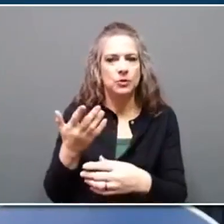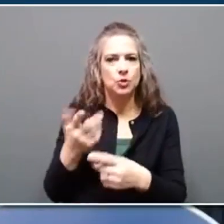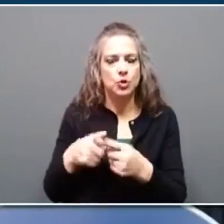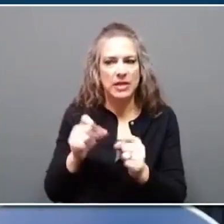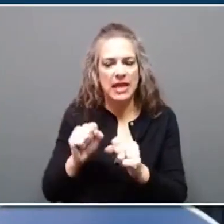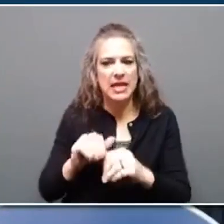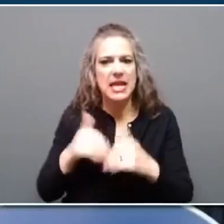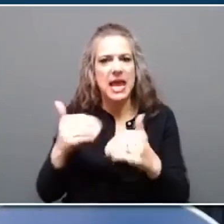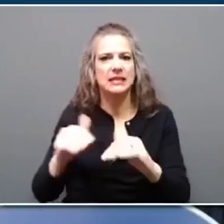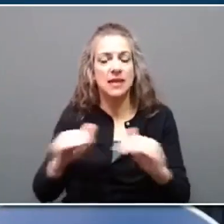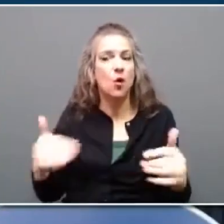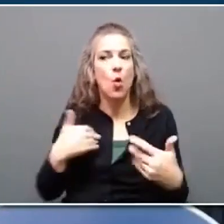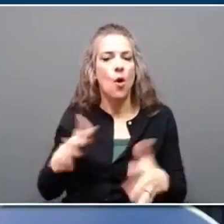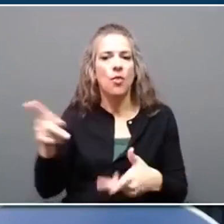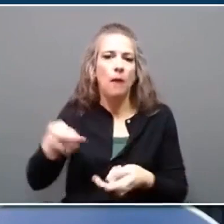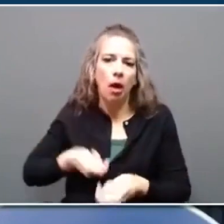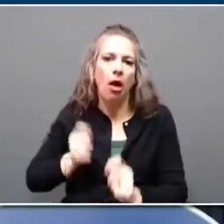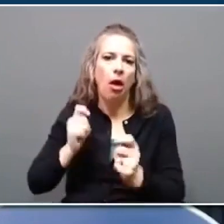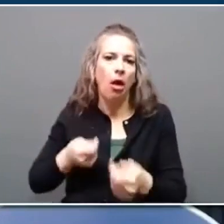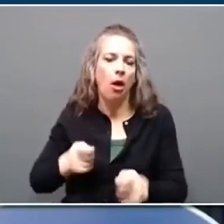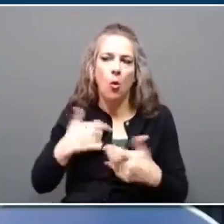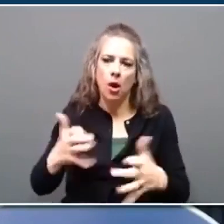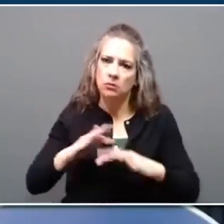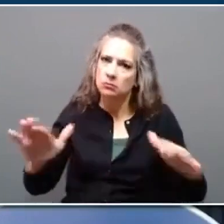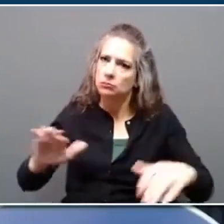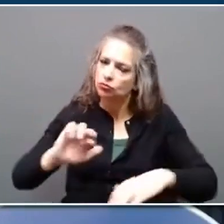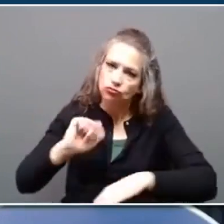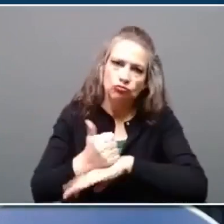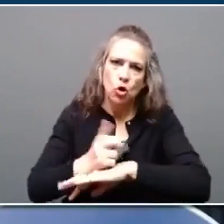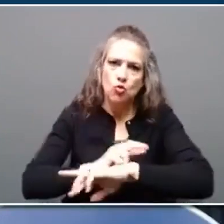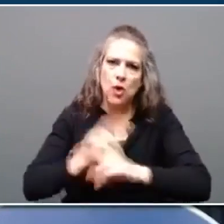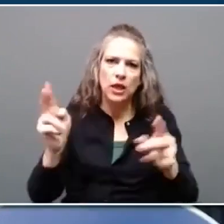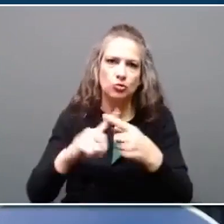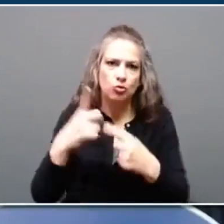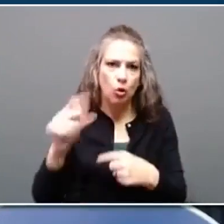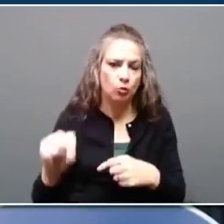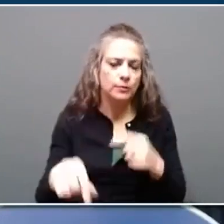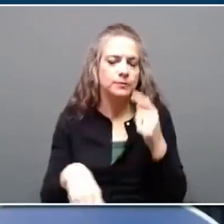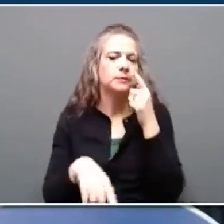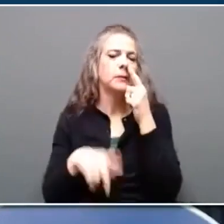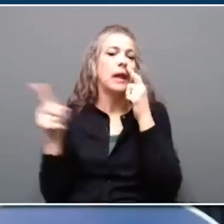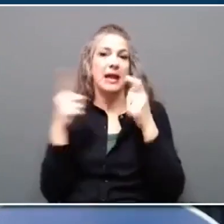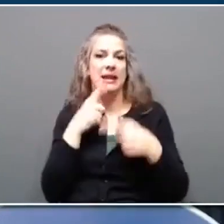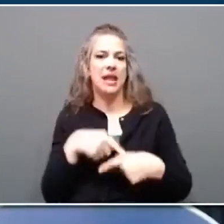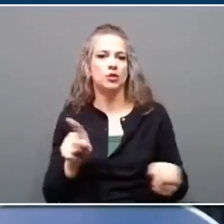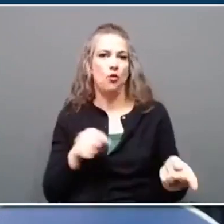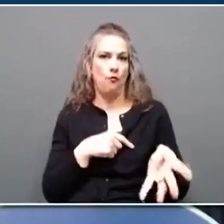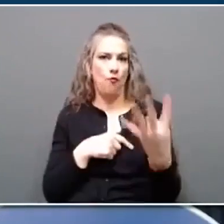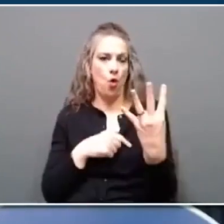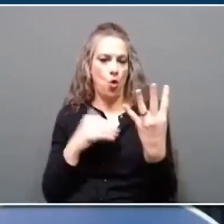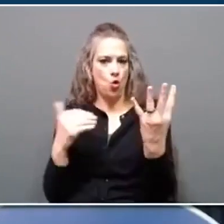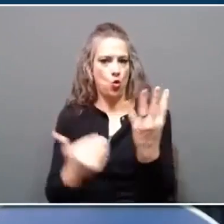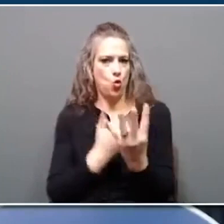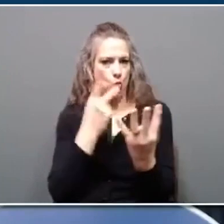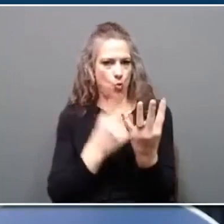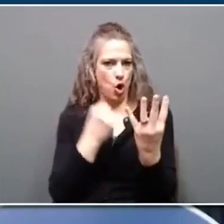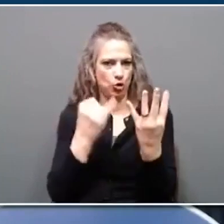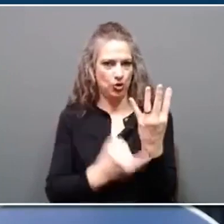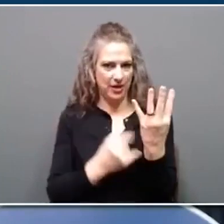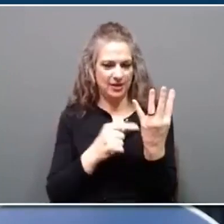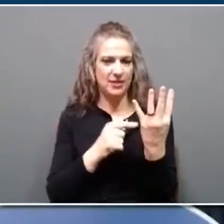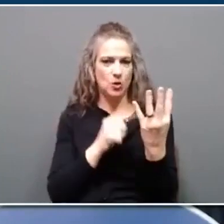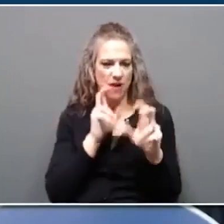not shovel-ready. But first, the Finance Authority approved four new location and expansion projects that will invest another